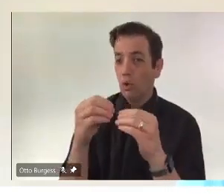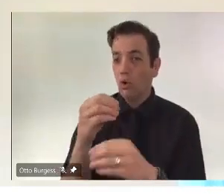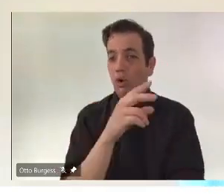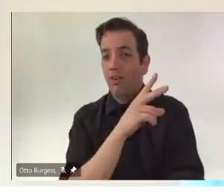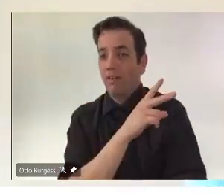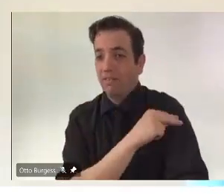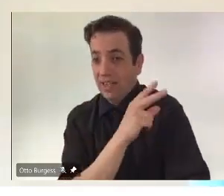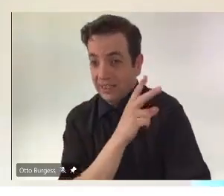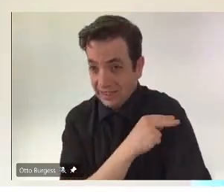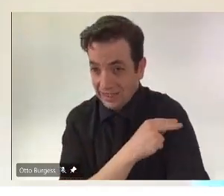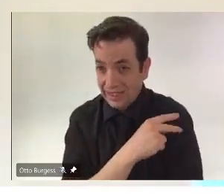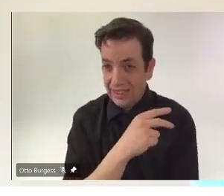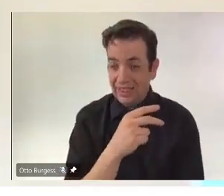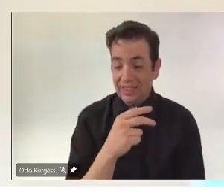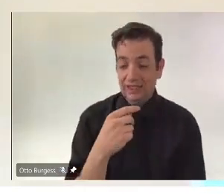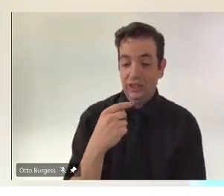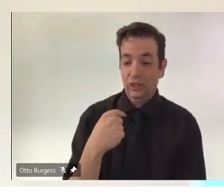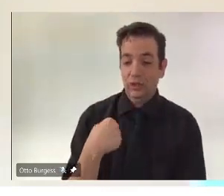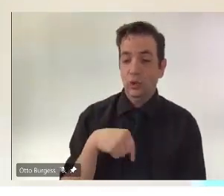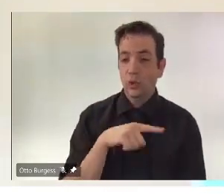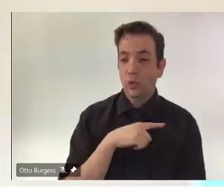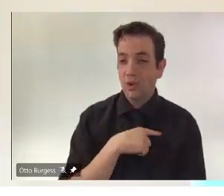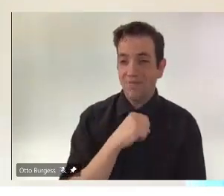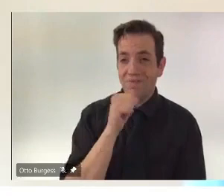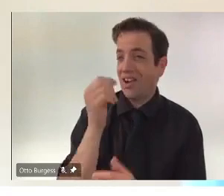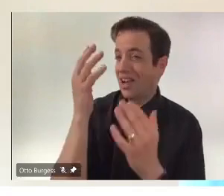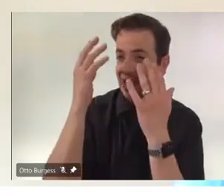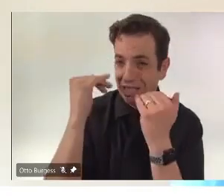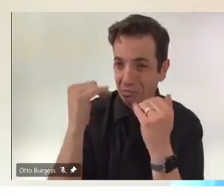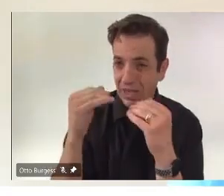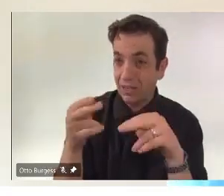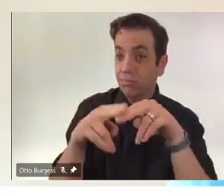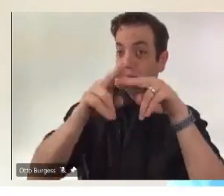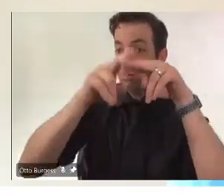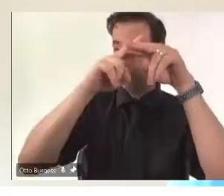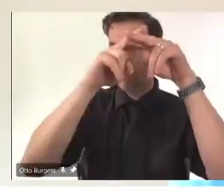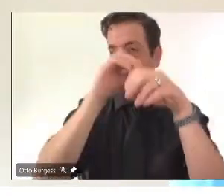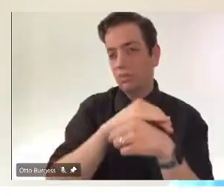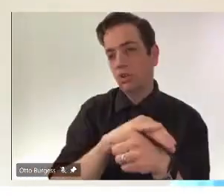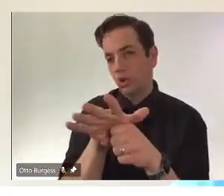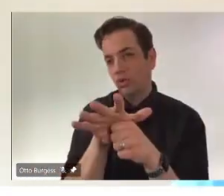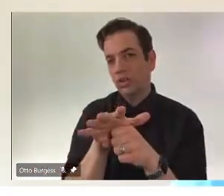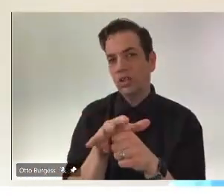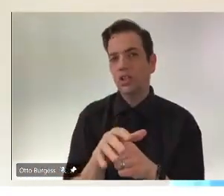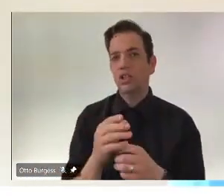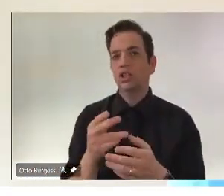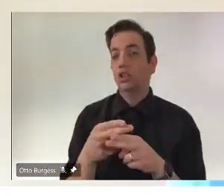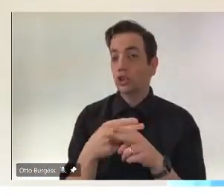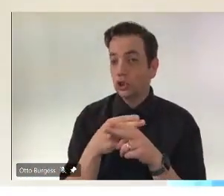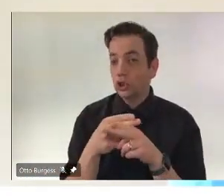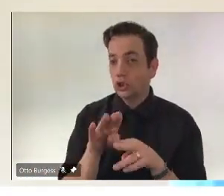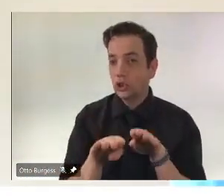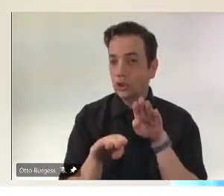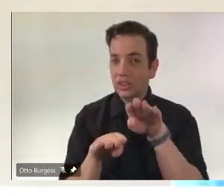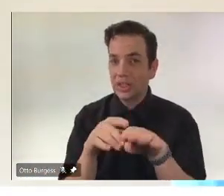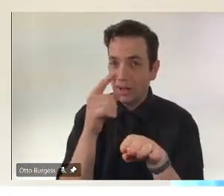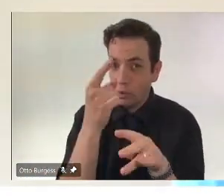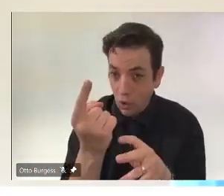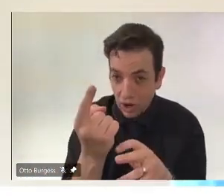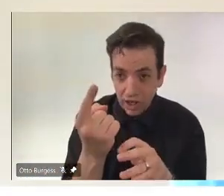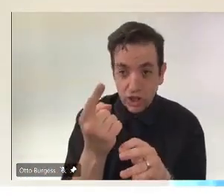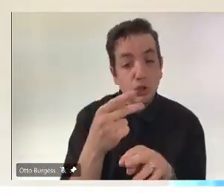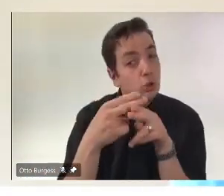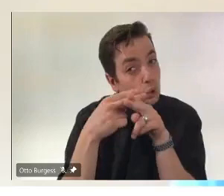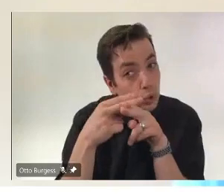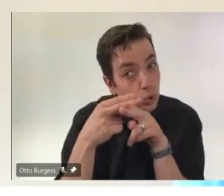concern for this long weekend. And of course, you know, very soon we are entering step one where we can have up to 10 people indoors in our homes if we choose